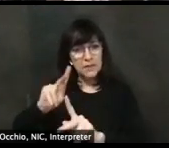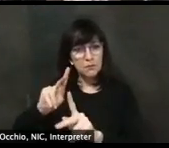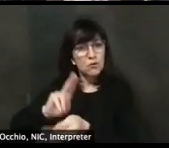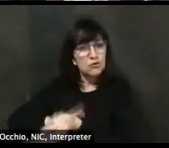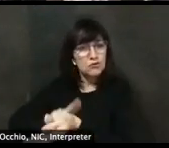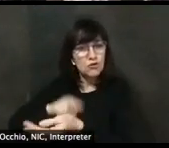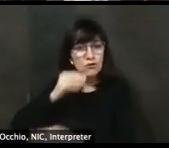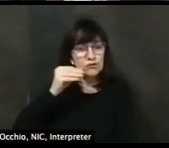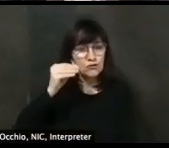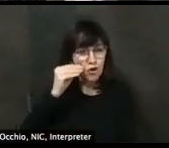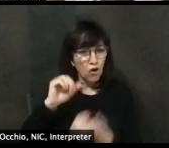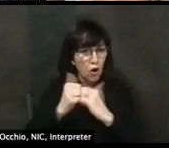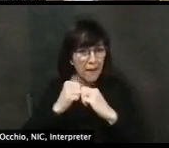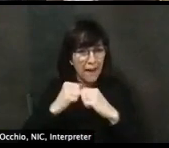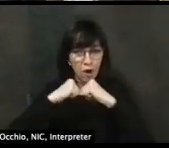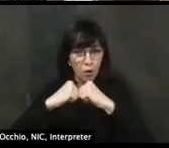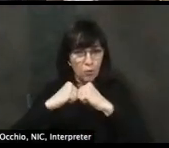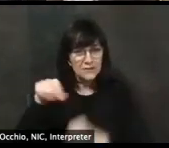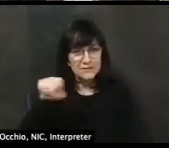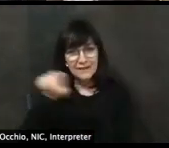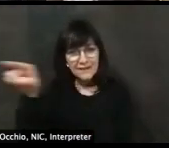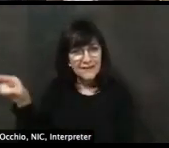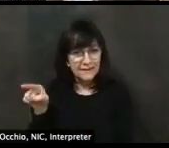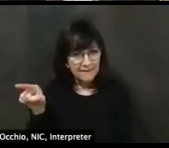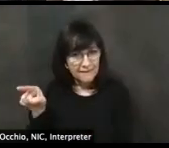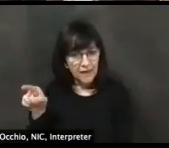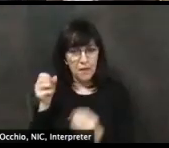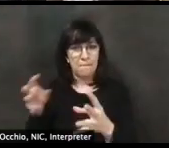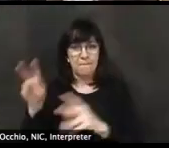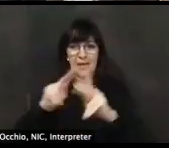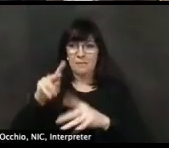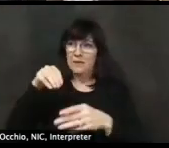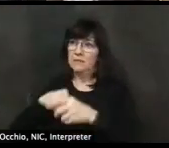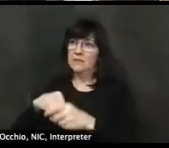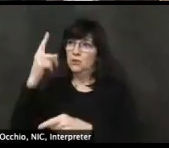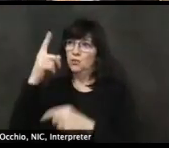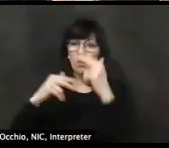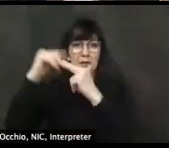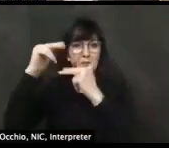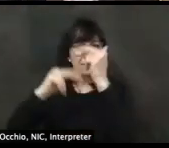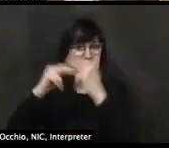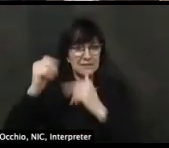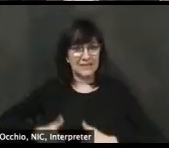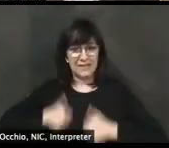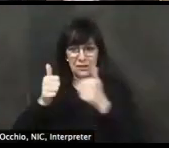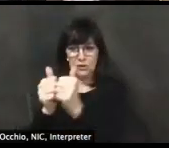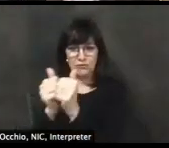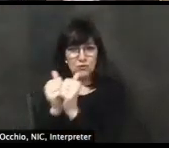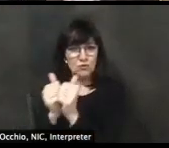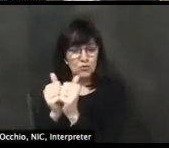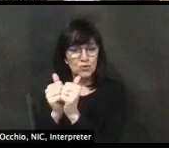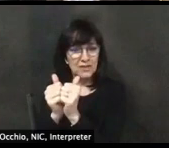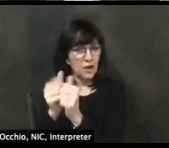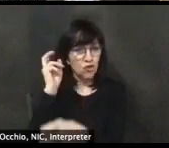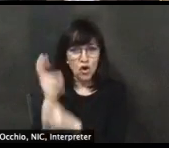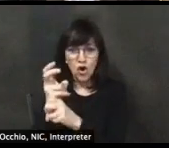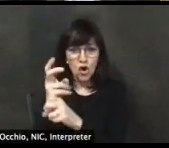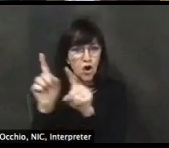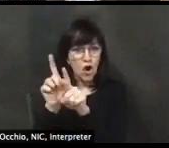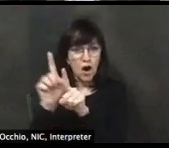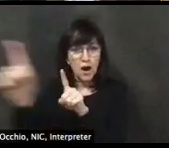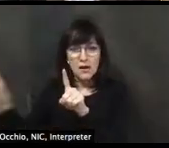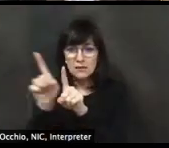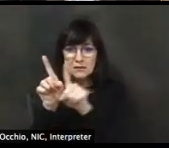talk about, as well as in Sussex, which is a hotspot, other vulnerable communities